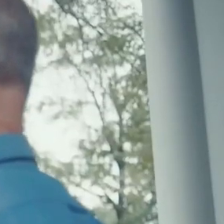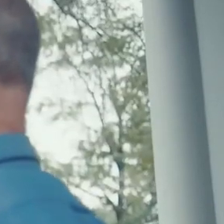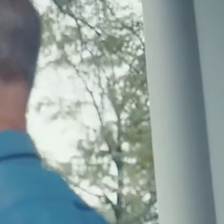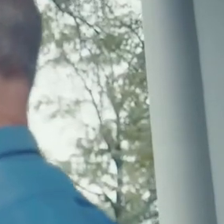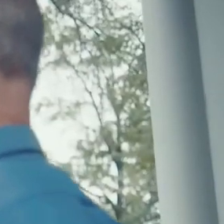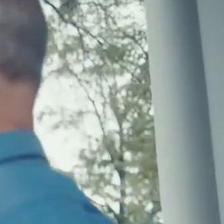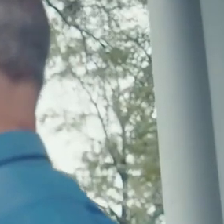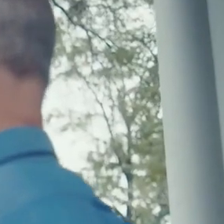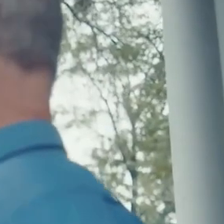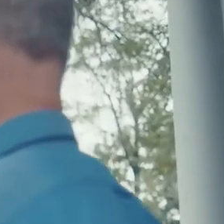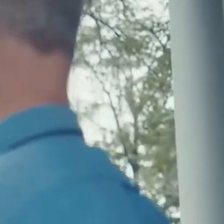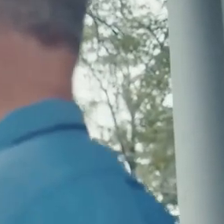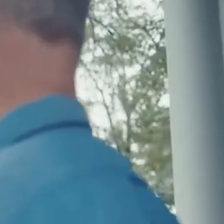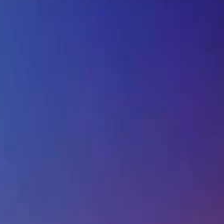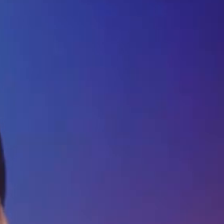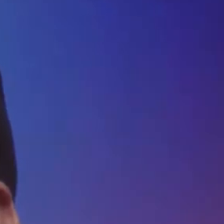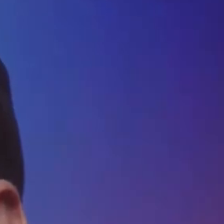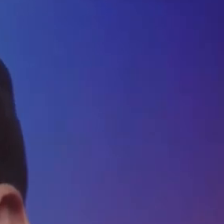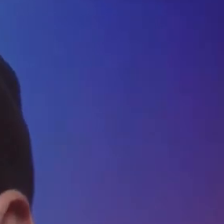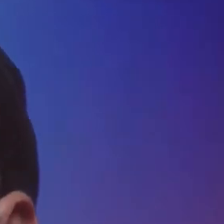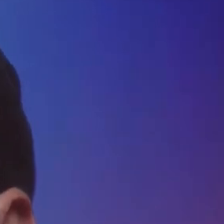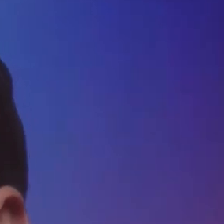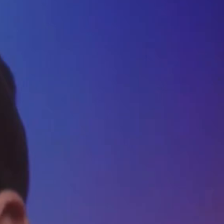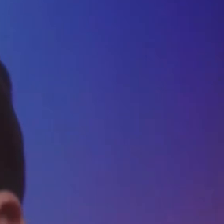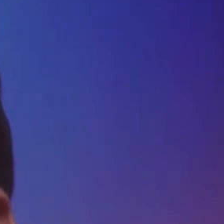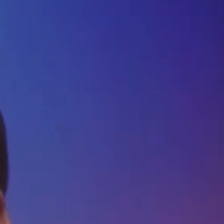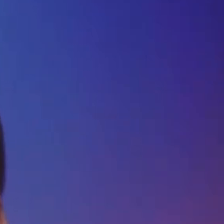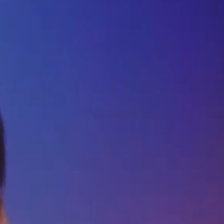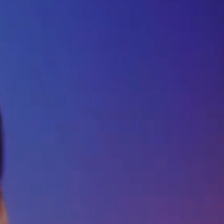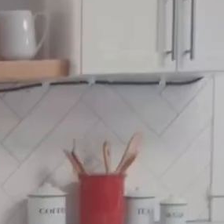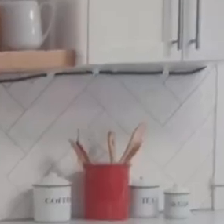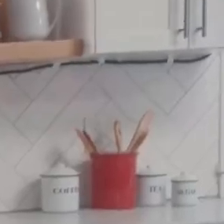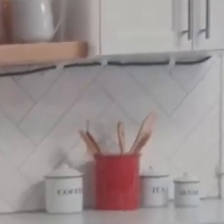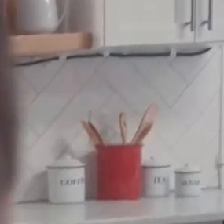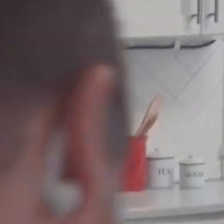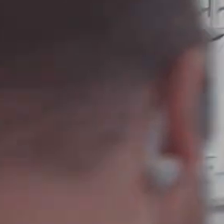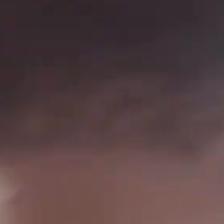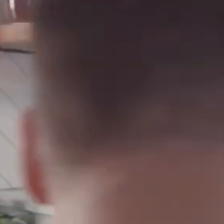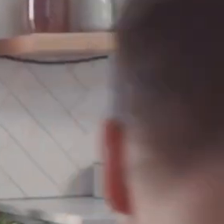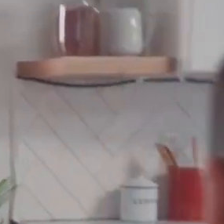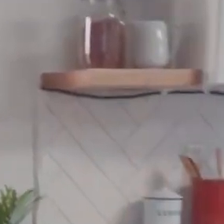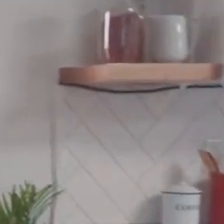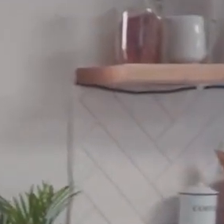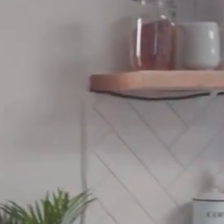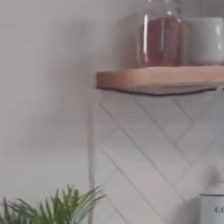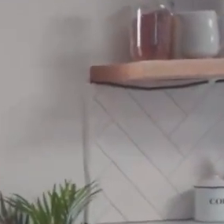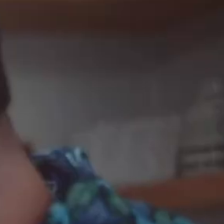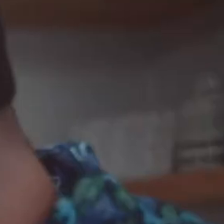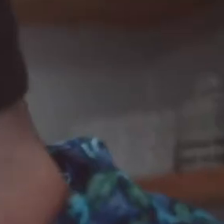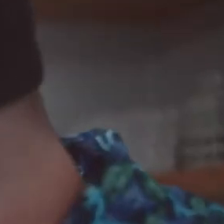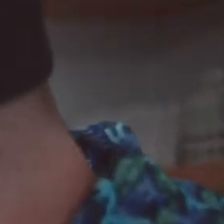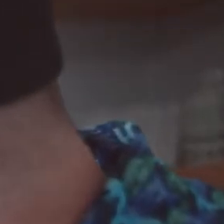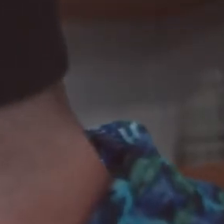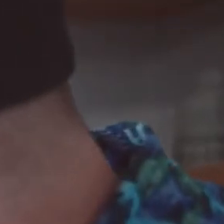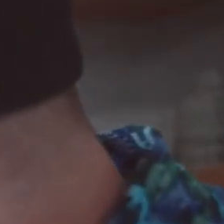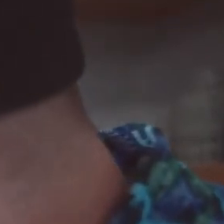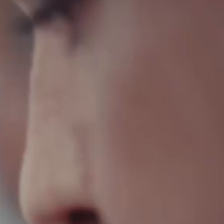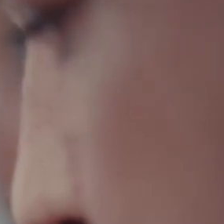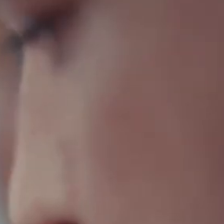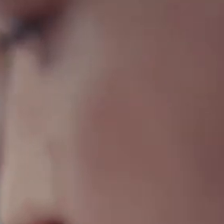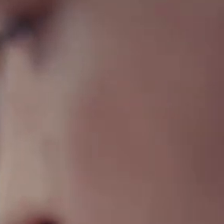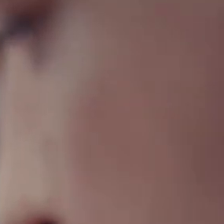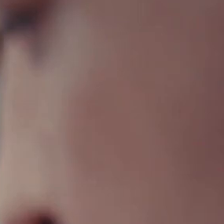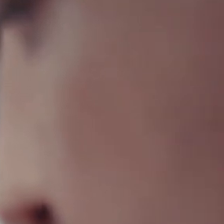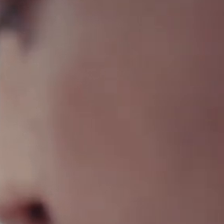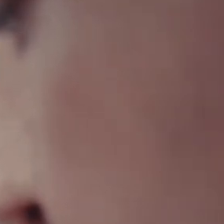We're headed into our sixth season here of the all blind fantasy football league. The fact that this league exists that allow us to